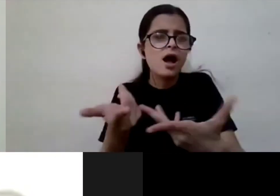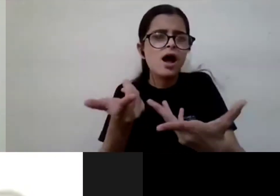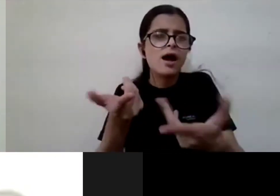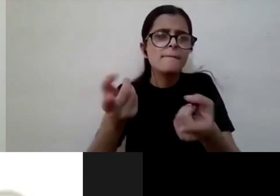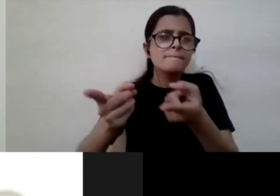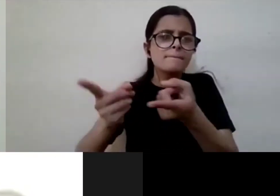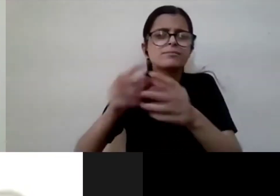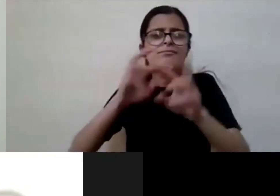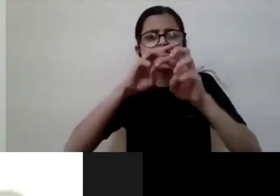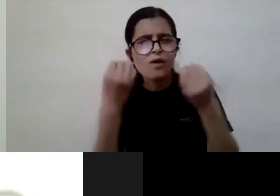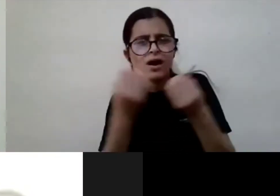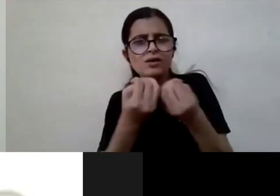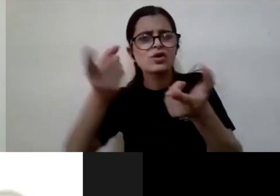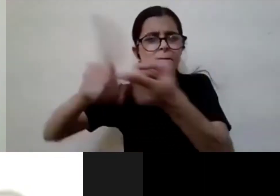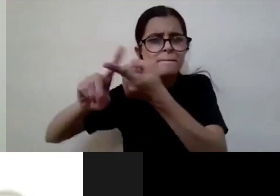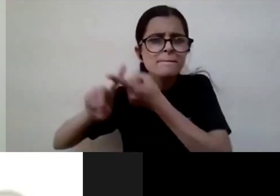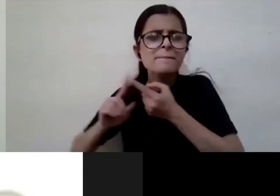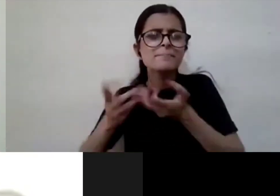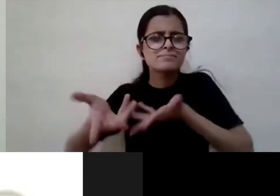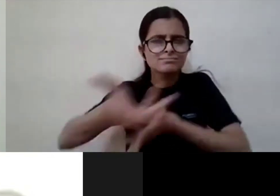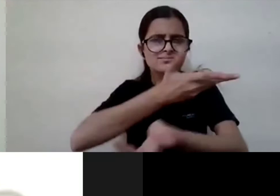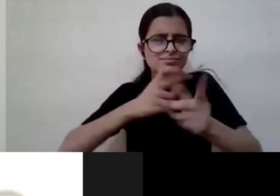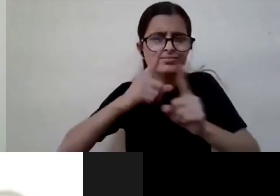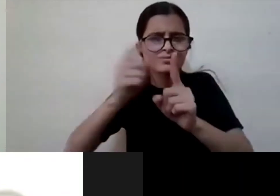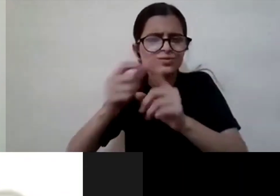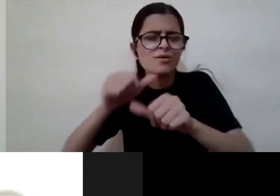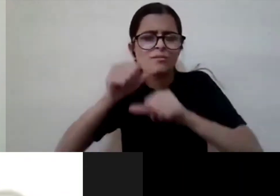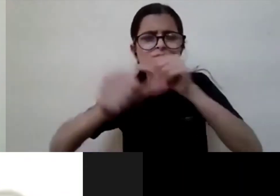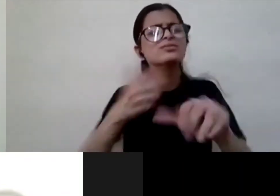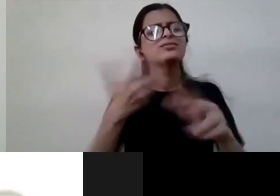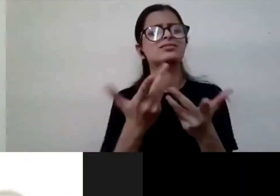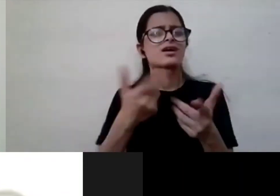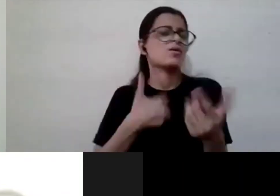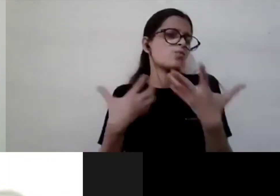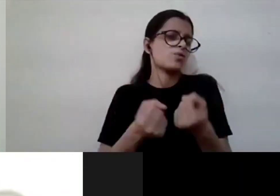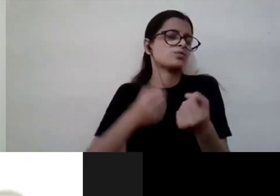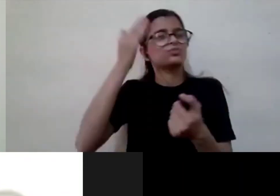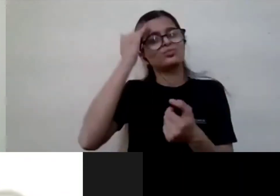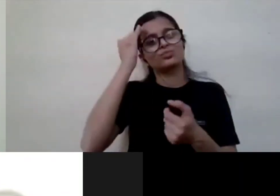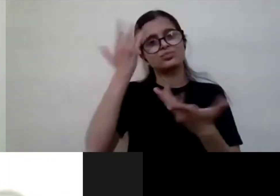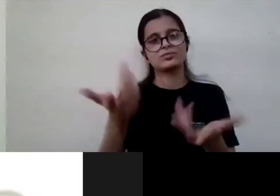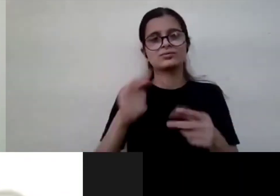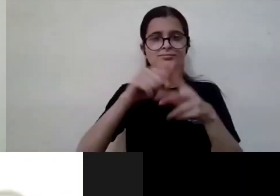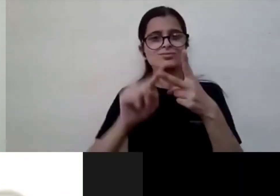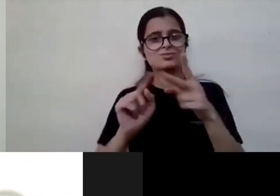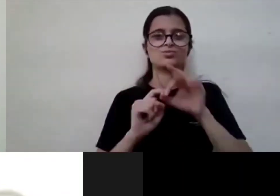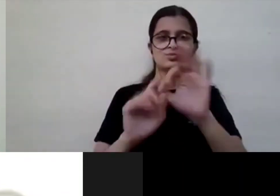workshop kind of thing or what is the process actually so these are my two questions now